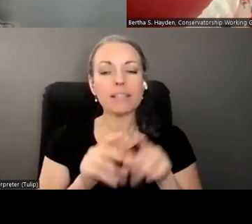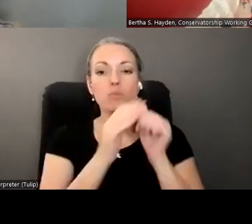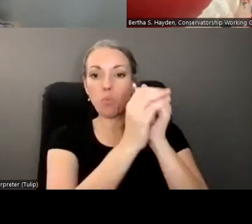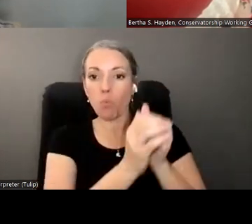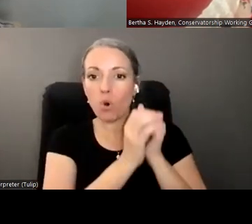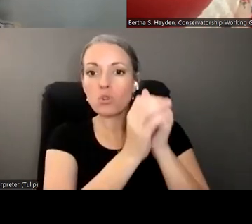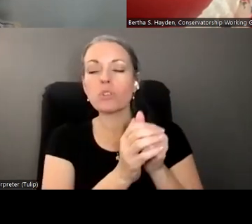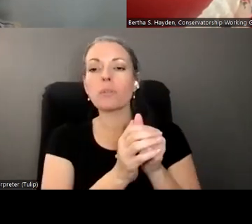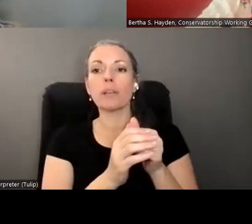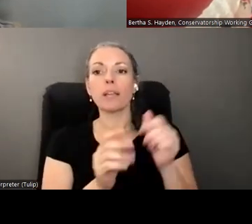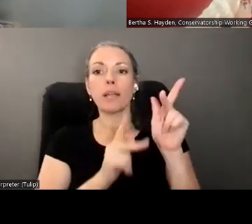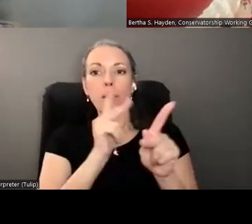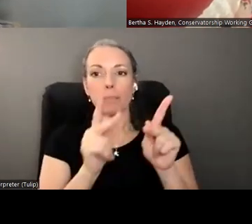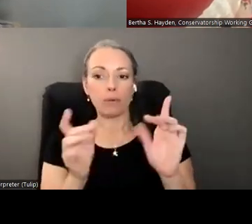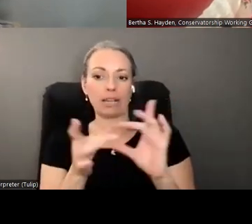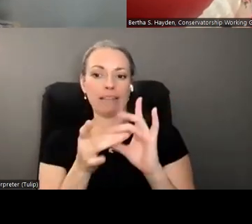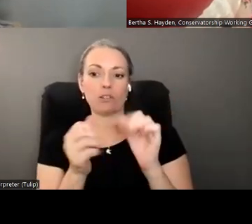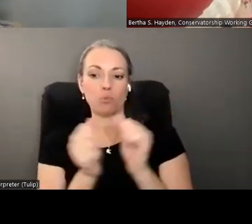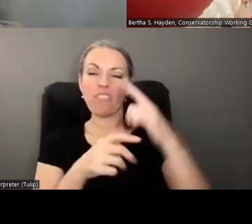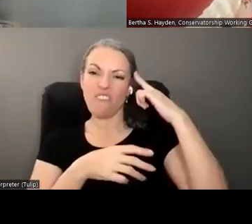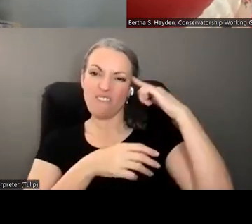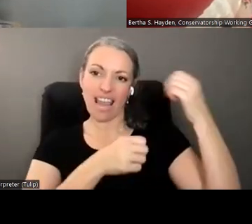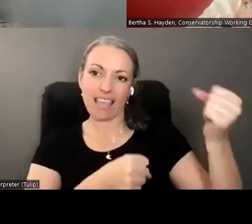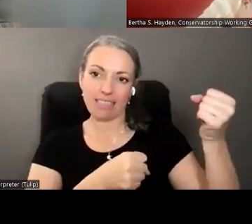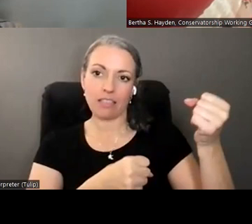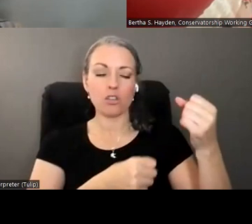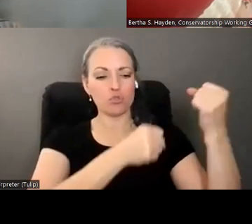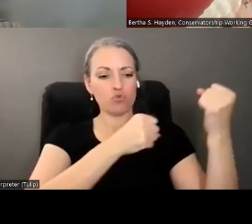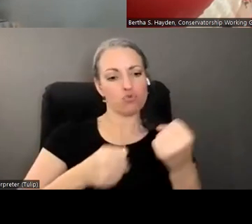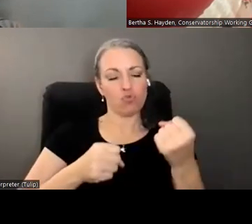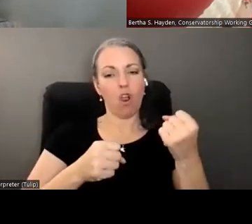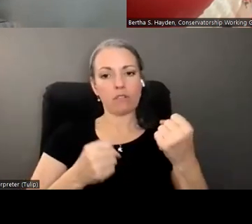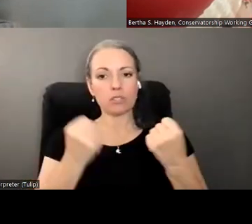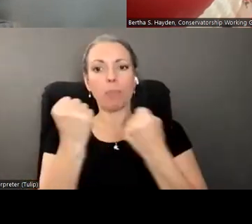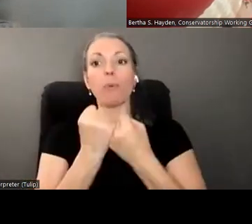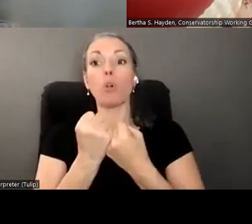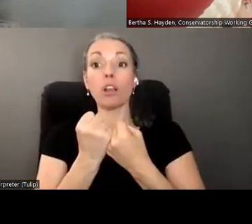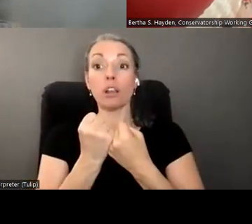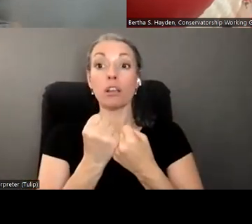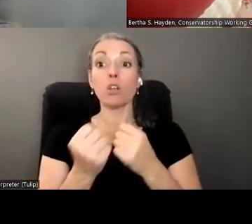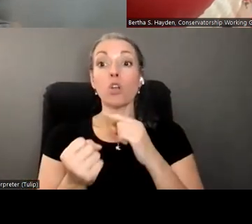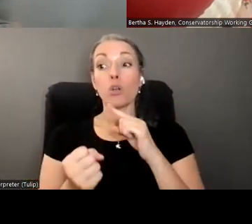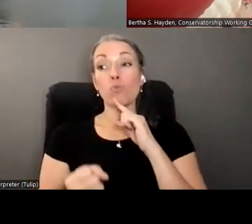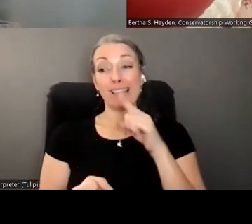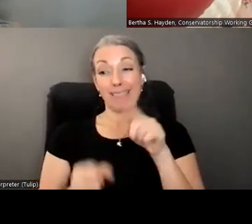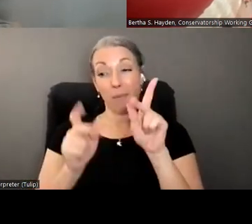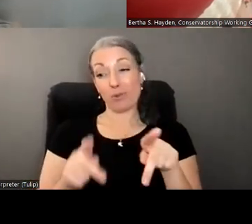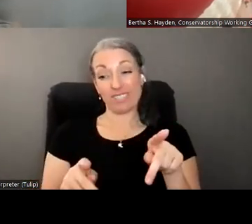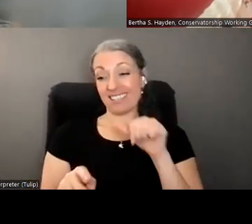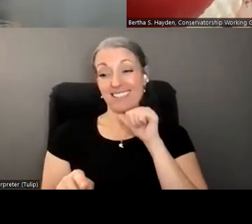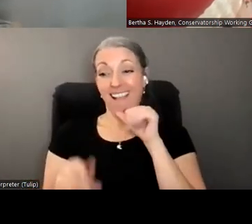people where people identify with or connect with their faith as being like a strong place hold where maybe somebody might be very very isolated or not comfortable